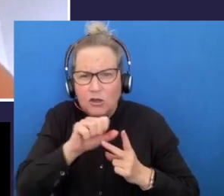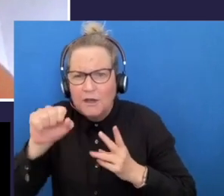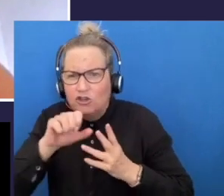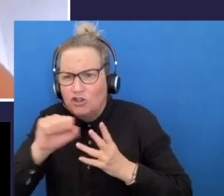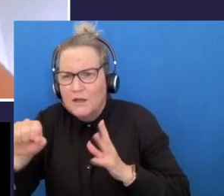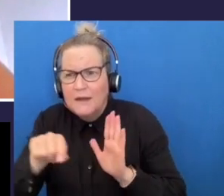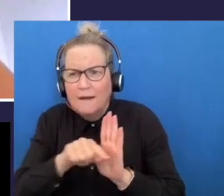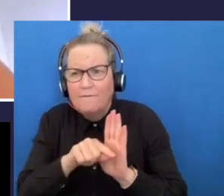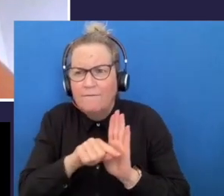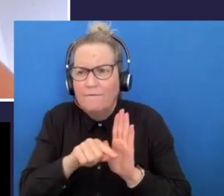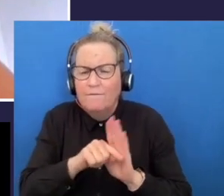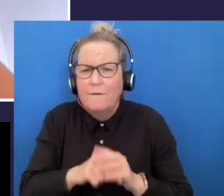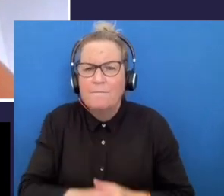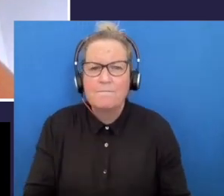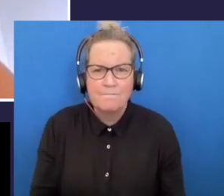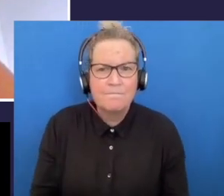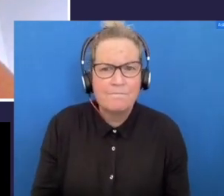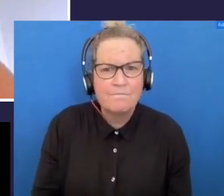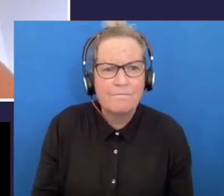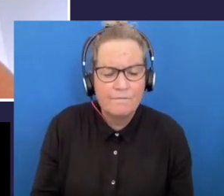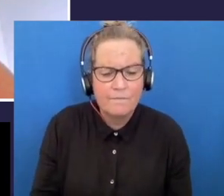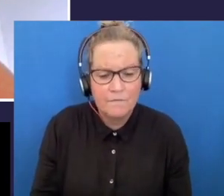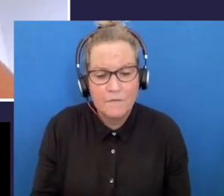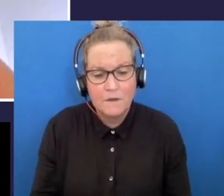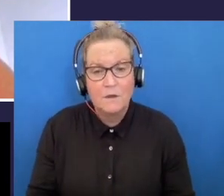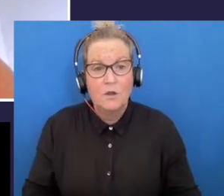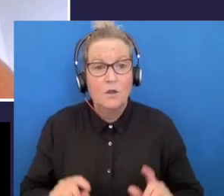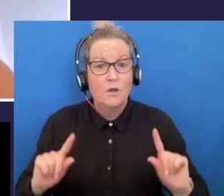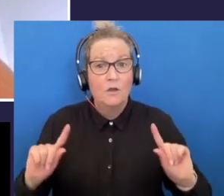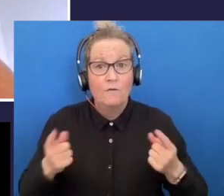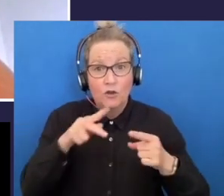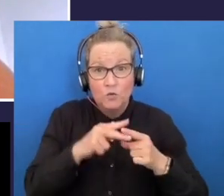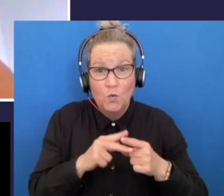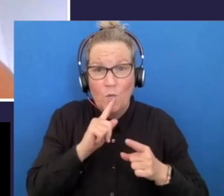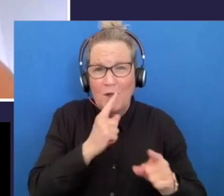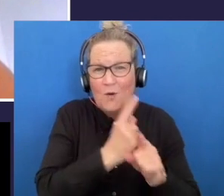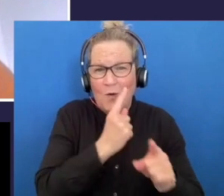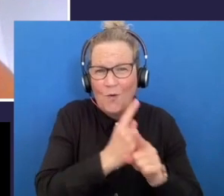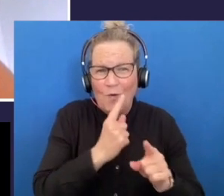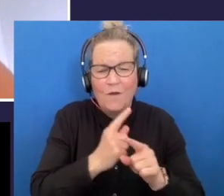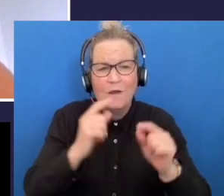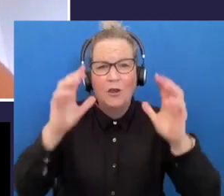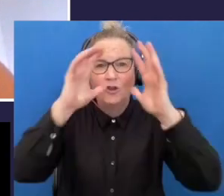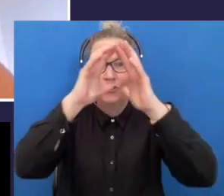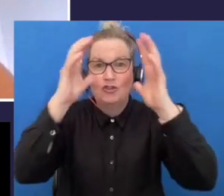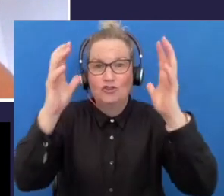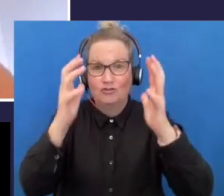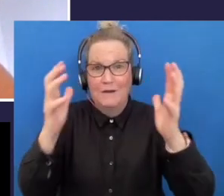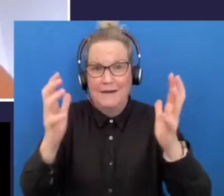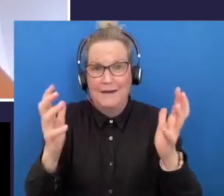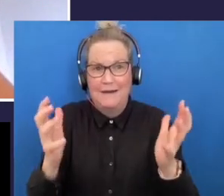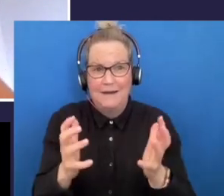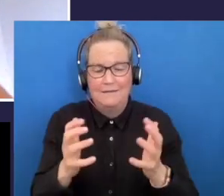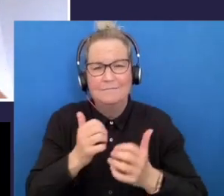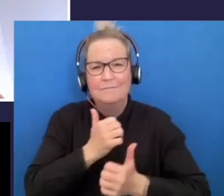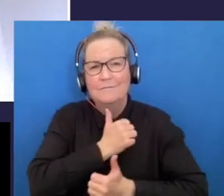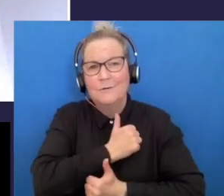of behavior behavior um we'll we'll go to the first tool uh the tree um enjoy